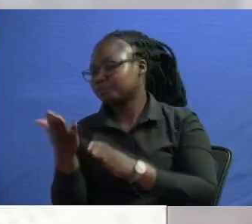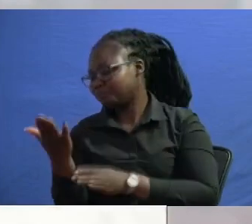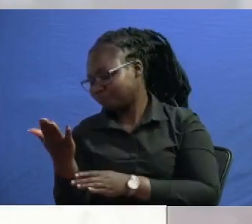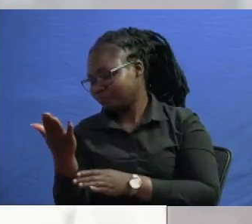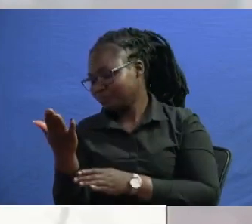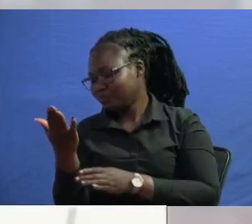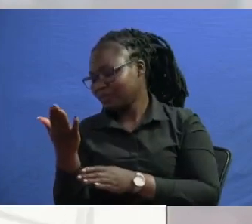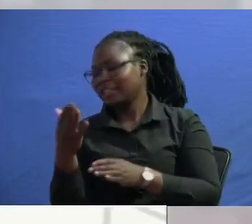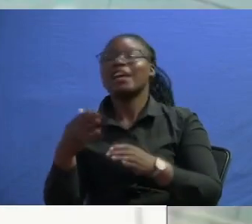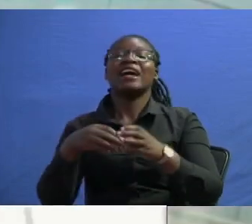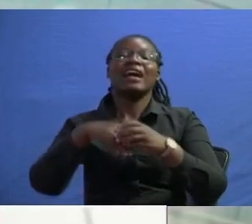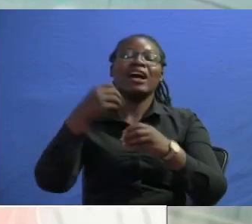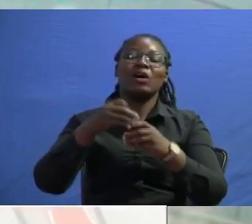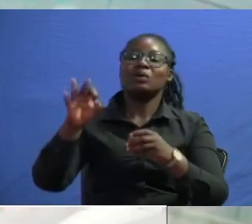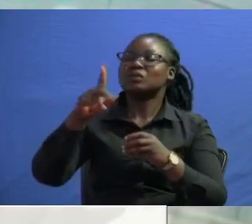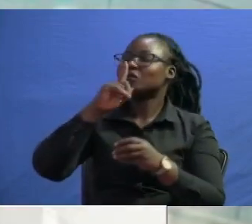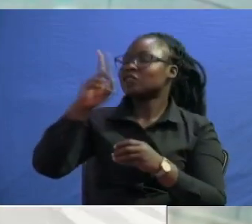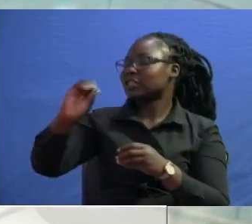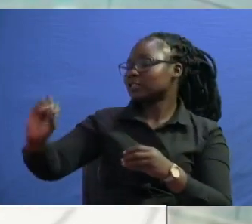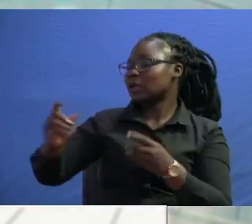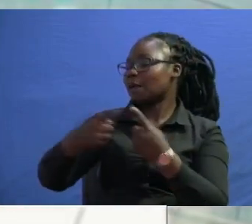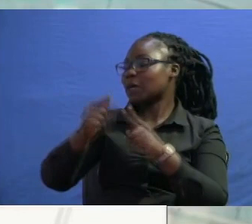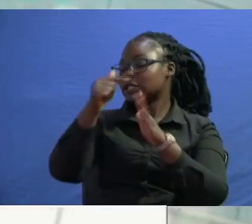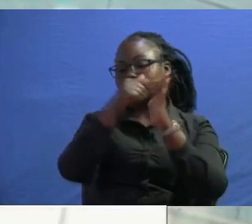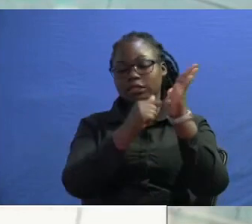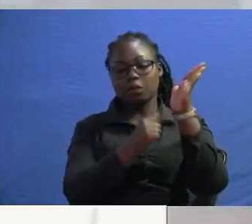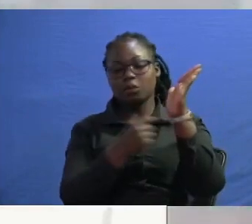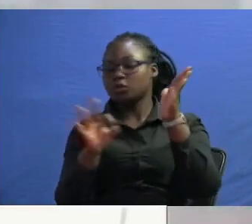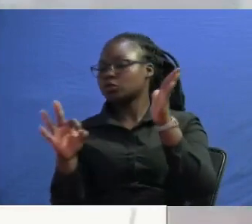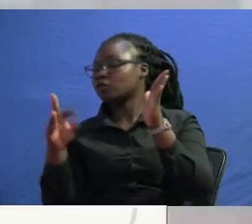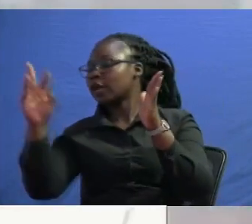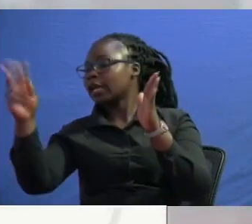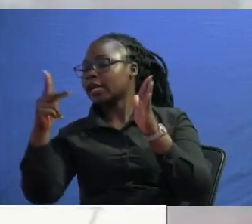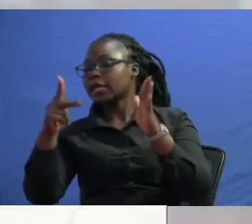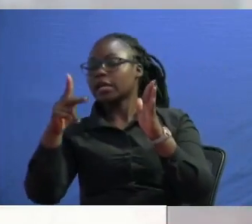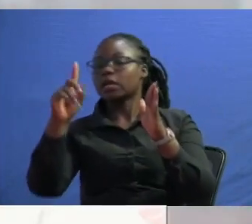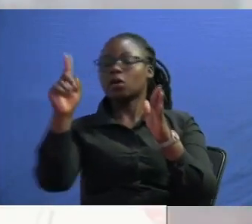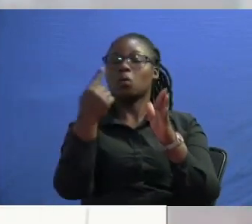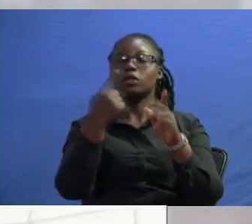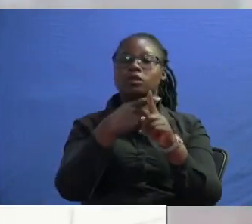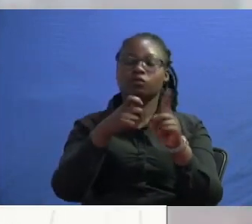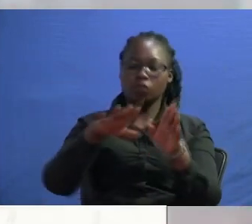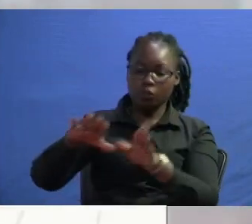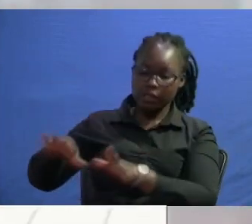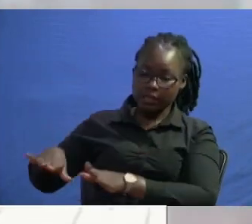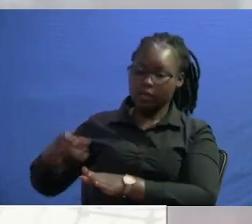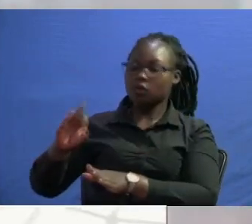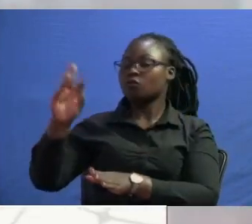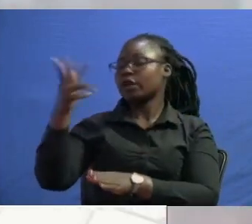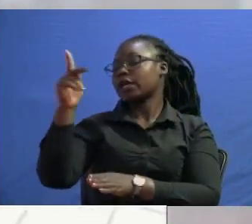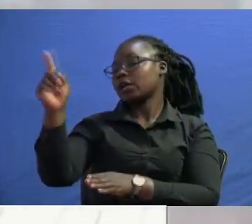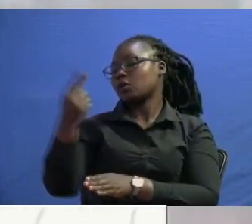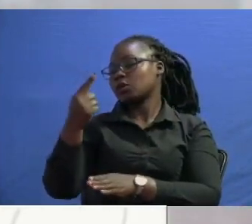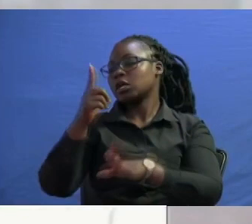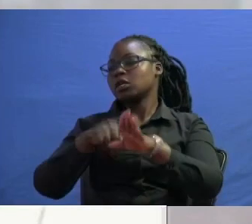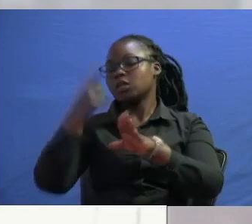but the position was actually it was a point of uh you know kenya kwanzaa from side the side of kenya kwanzaa